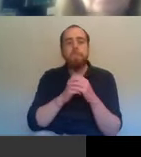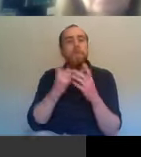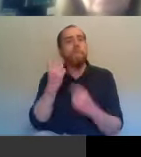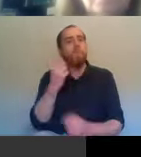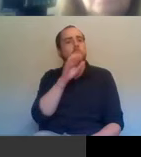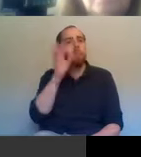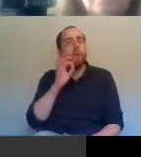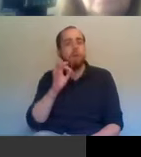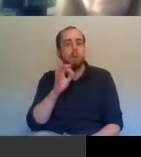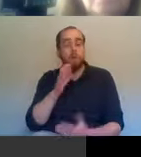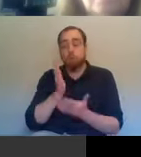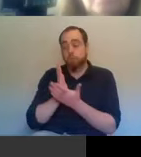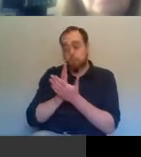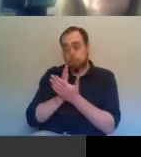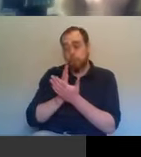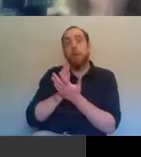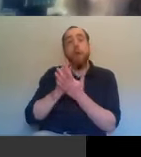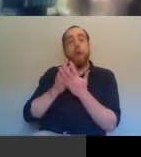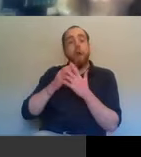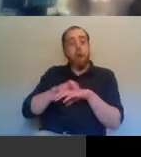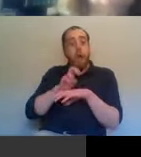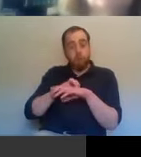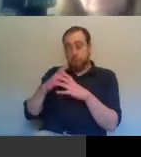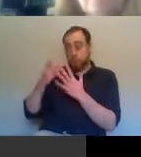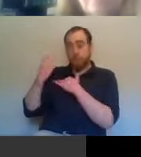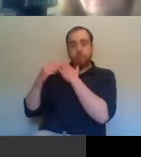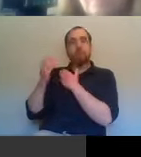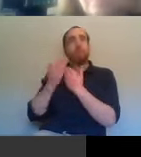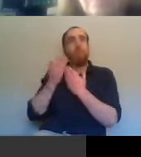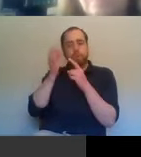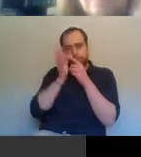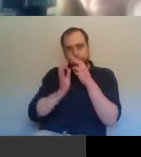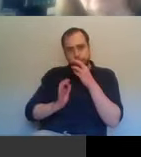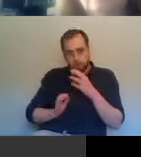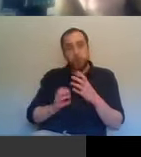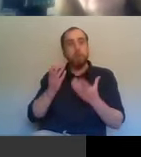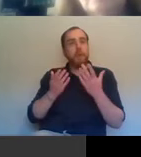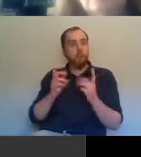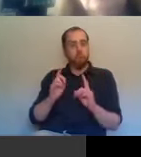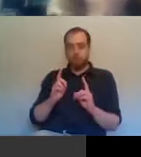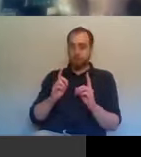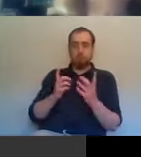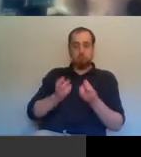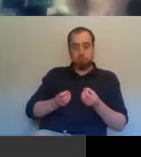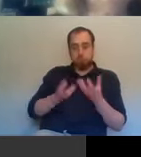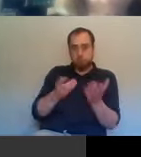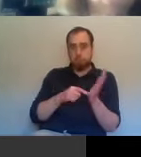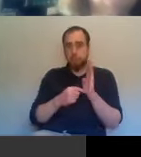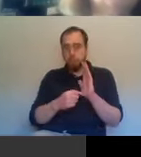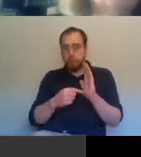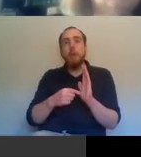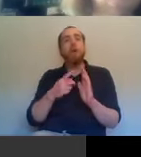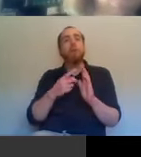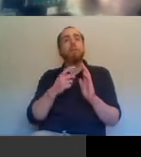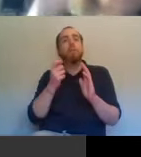reality is that the provision of Irish history here is much more nuanced and reflective than is being presented. And many of the criticism voiced have validity, but you're in